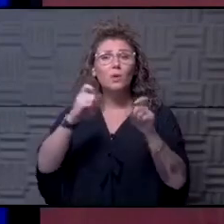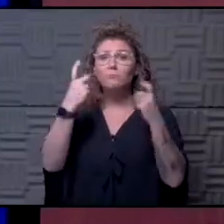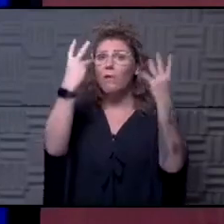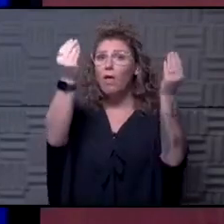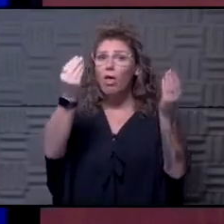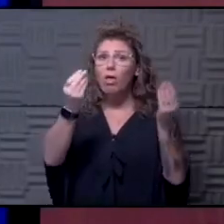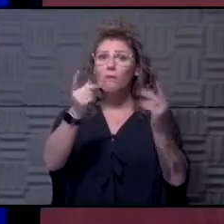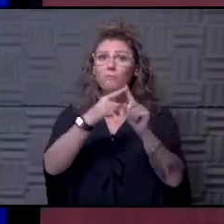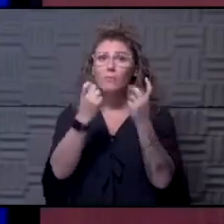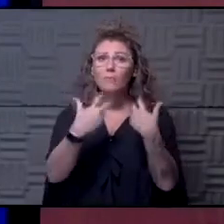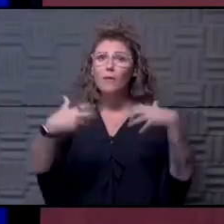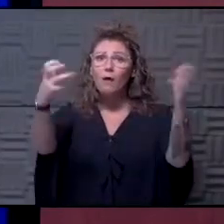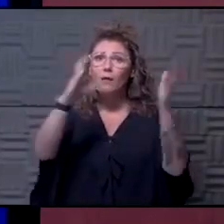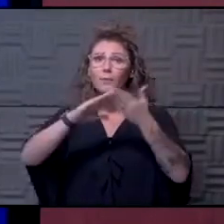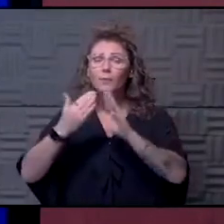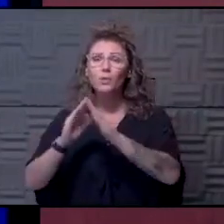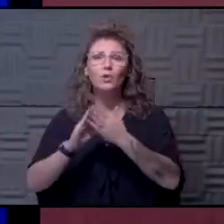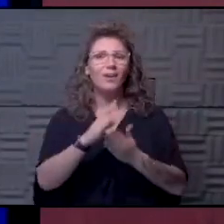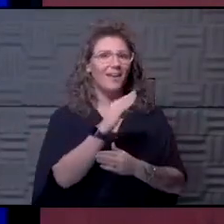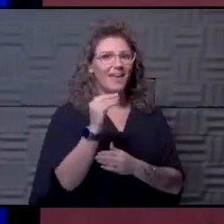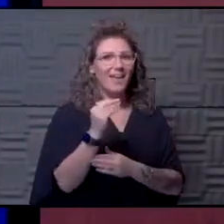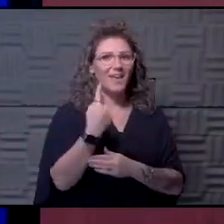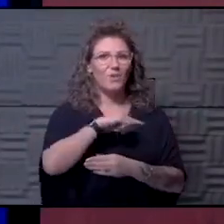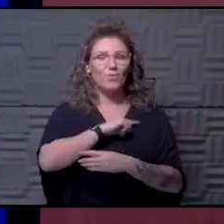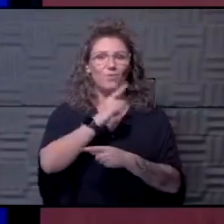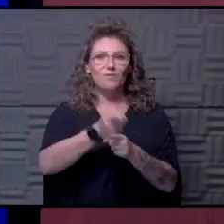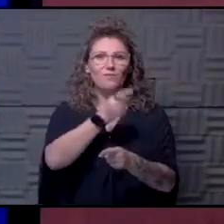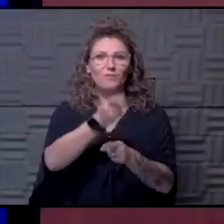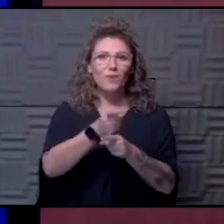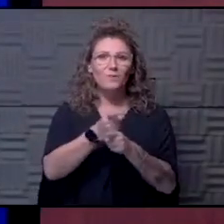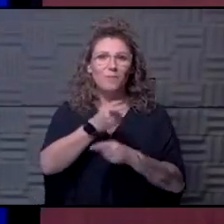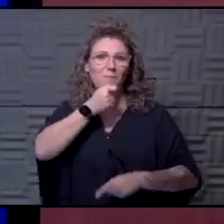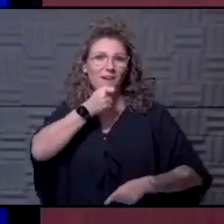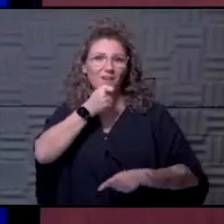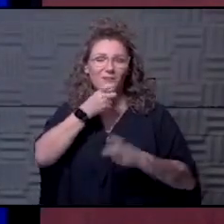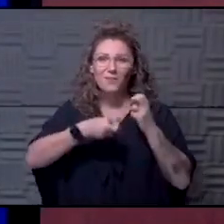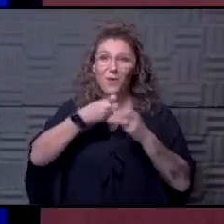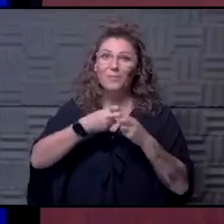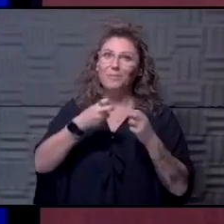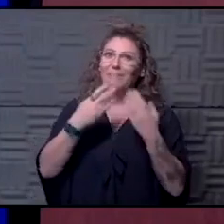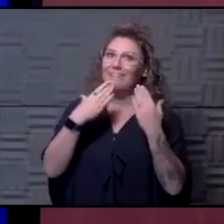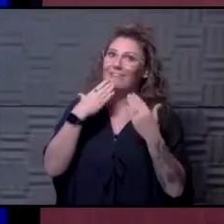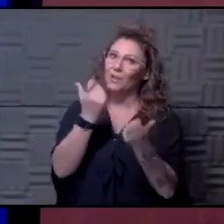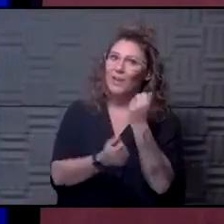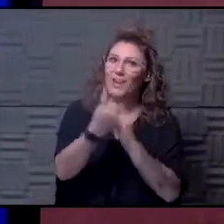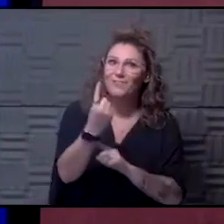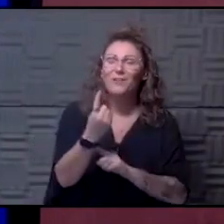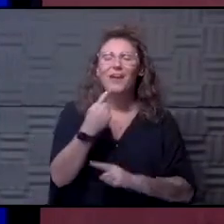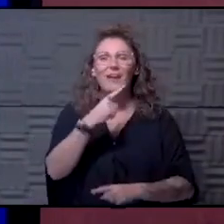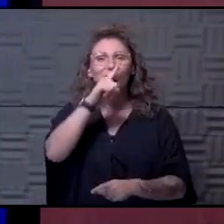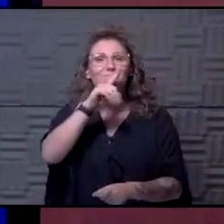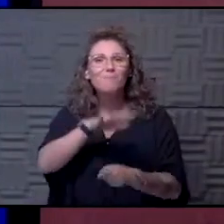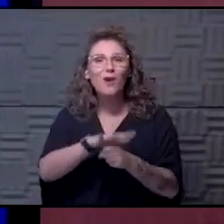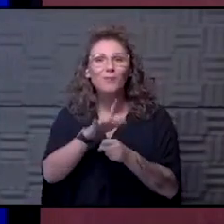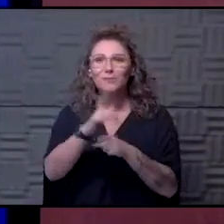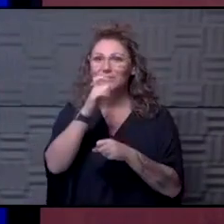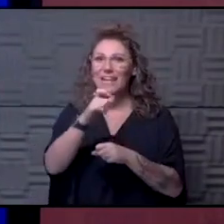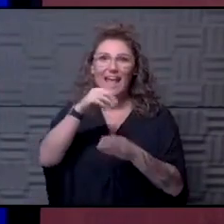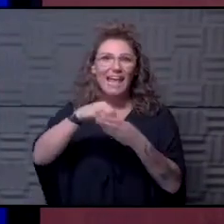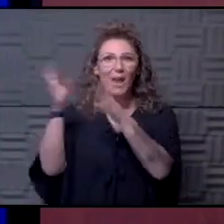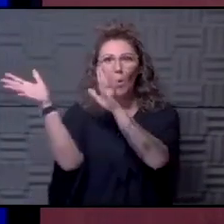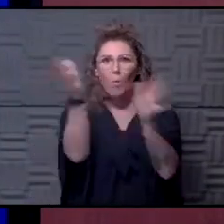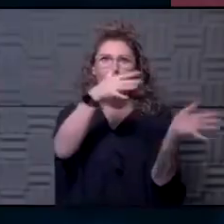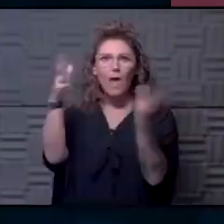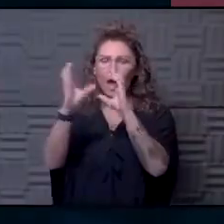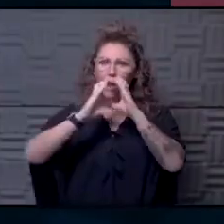from our listening audience. Okay. And I think we've corrected the microphone problem. Thank you, everyone. She was, I promise, not in a wind tunnel